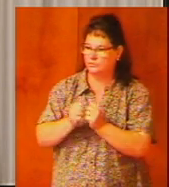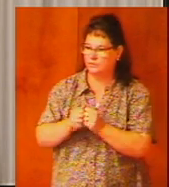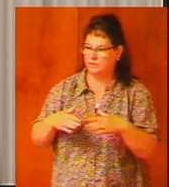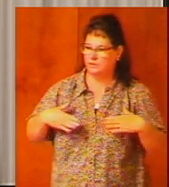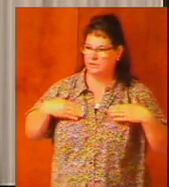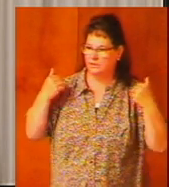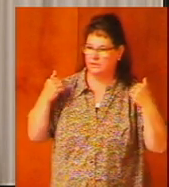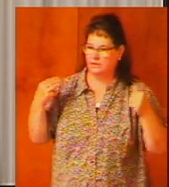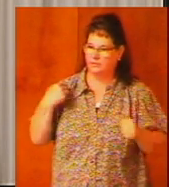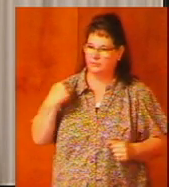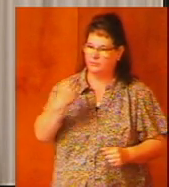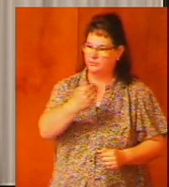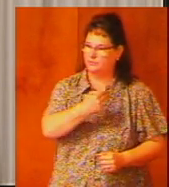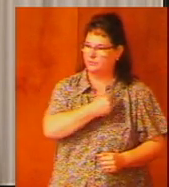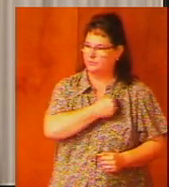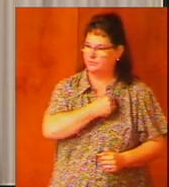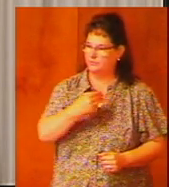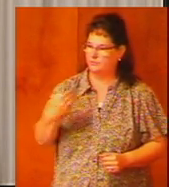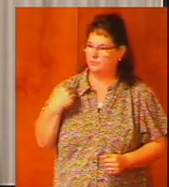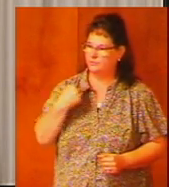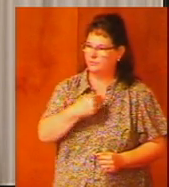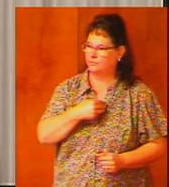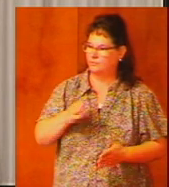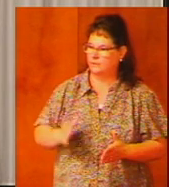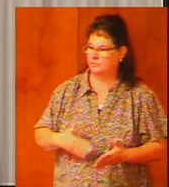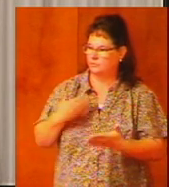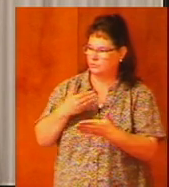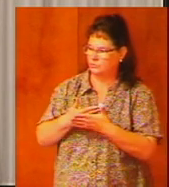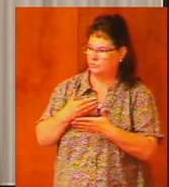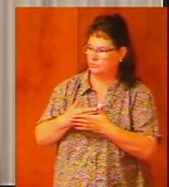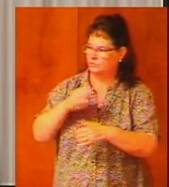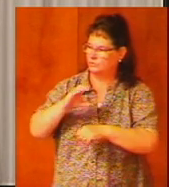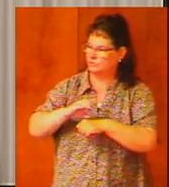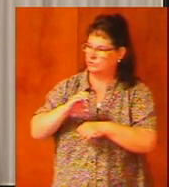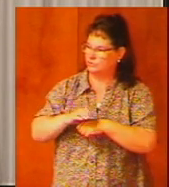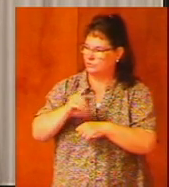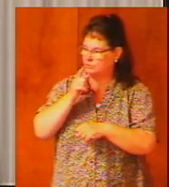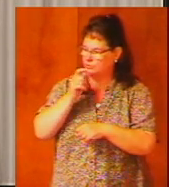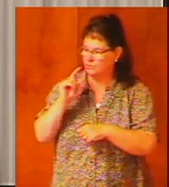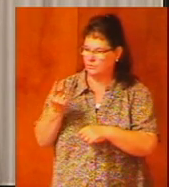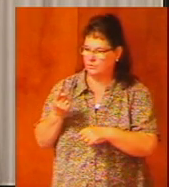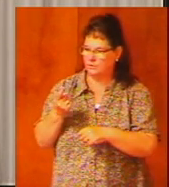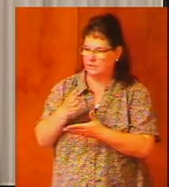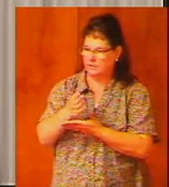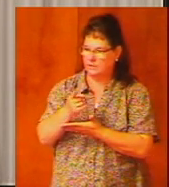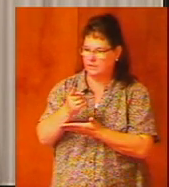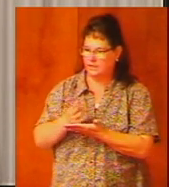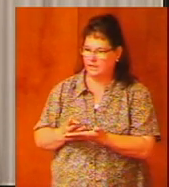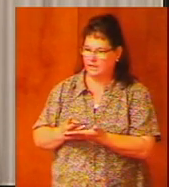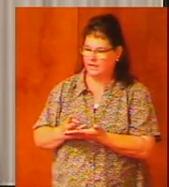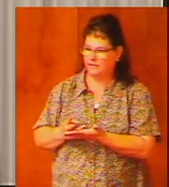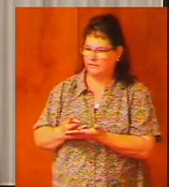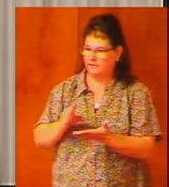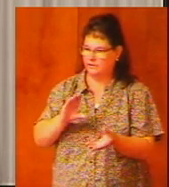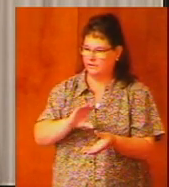young members of a local church who are only half converted